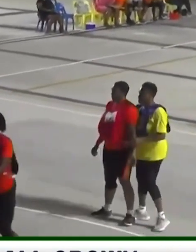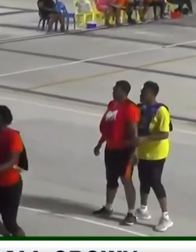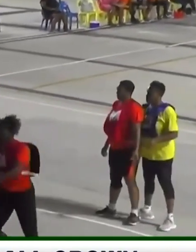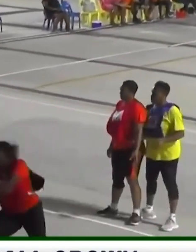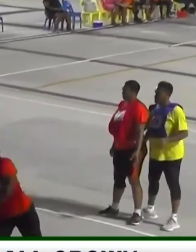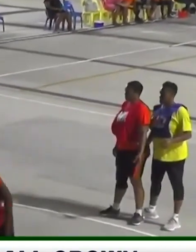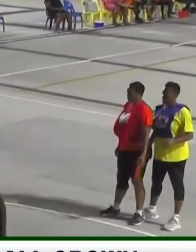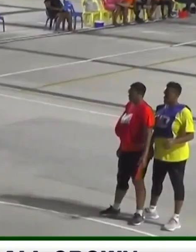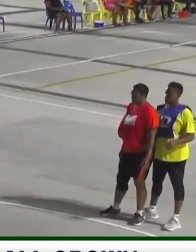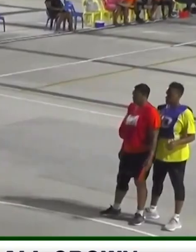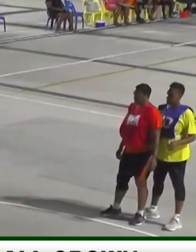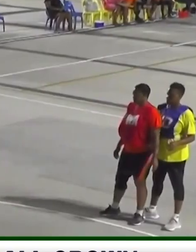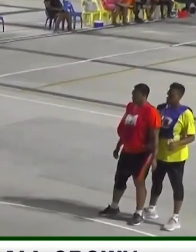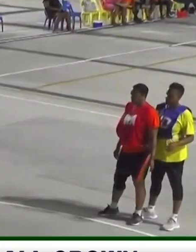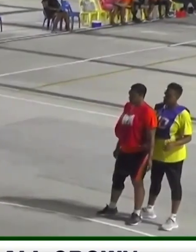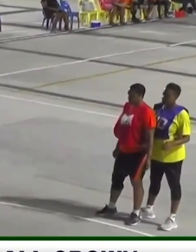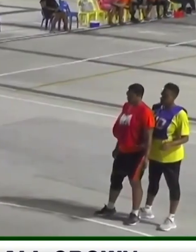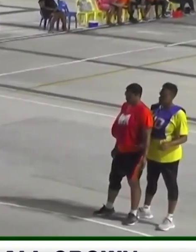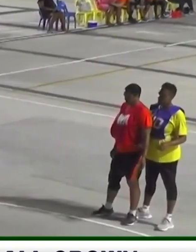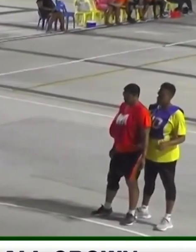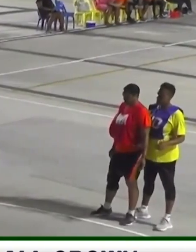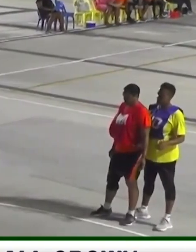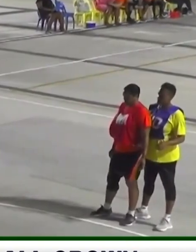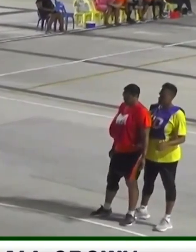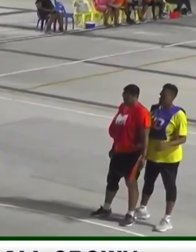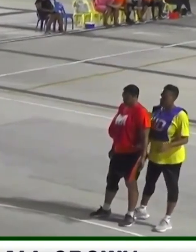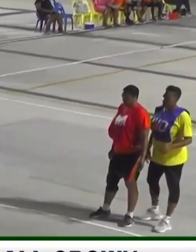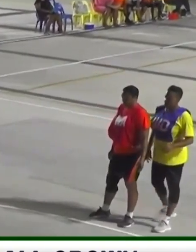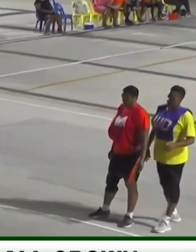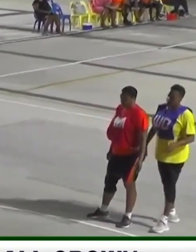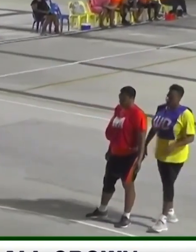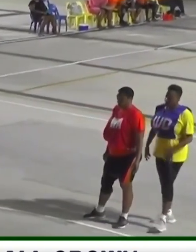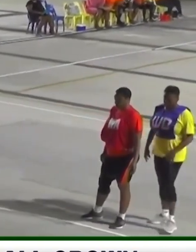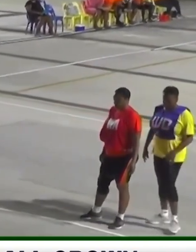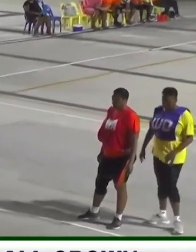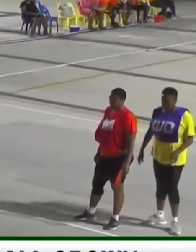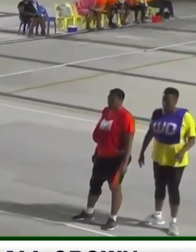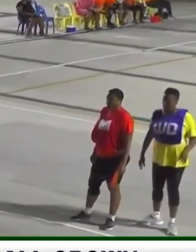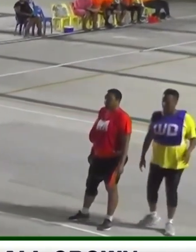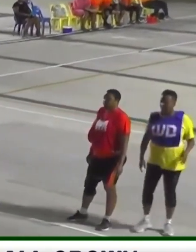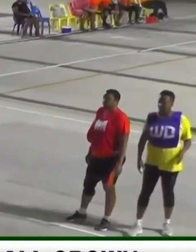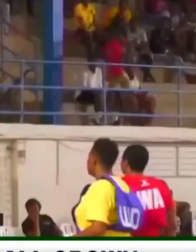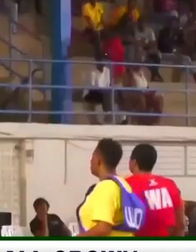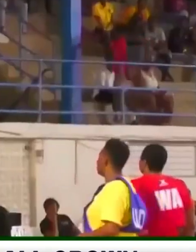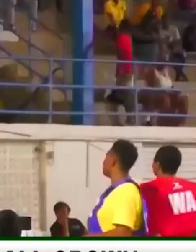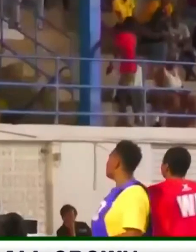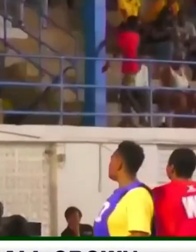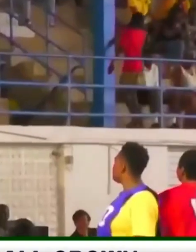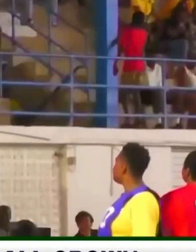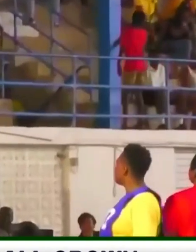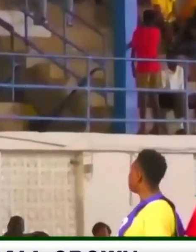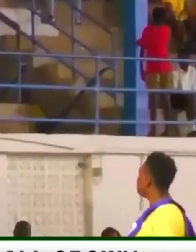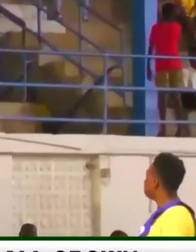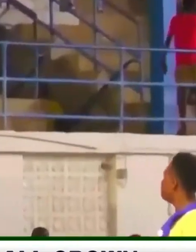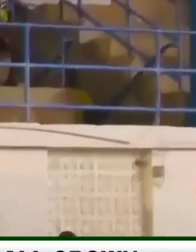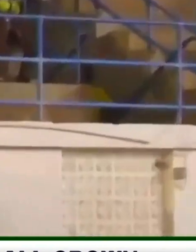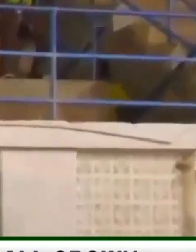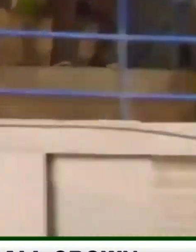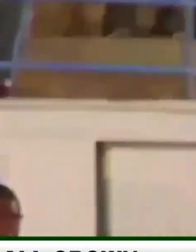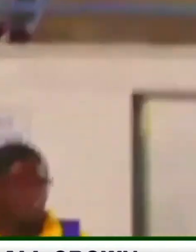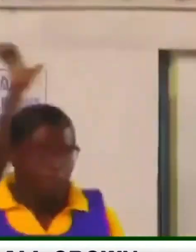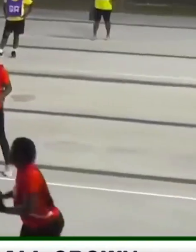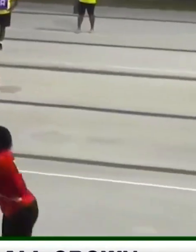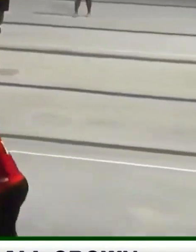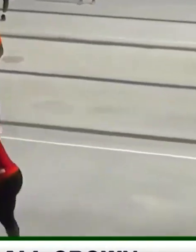Not going to miss from that range. She scored 24 goals from 35 attempts. Still has the mightiest touch.